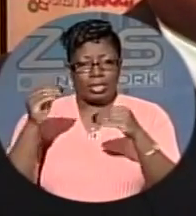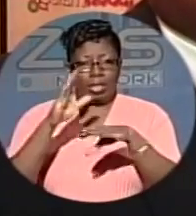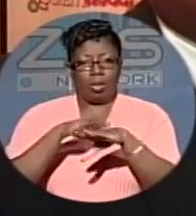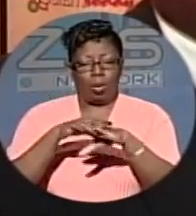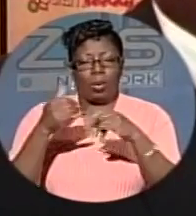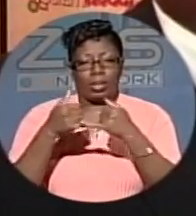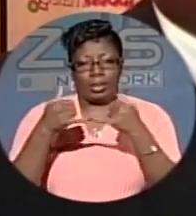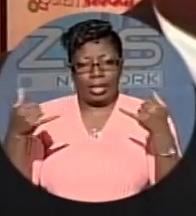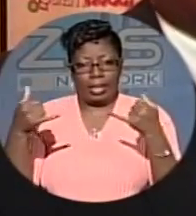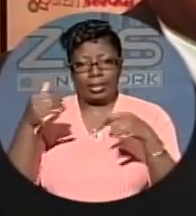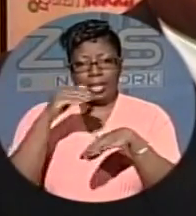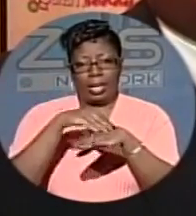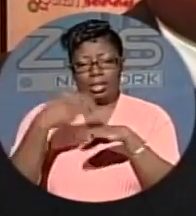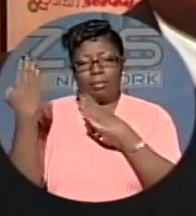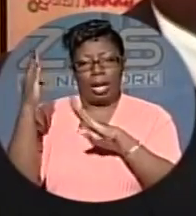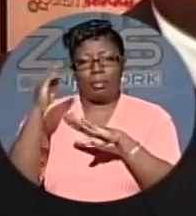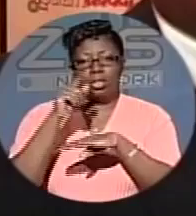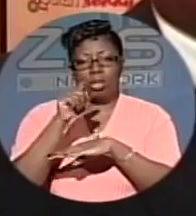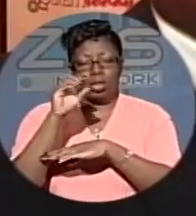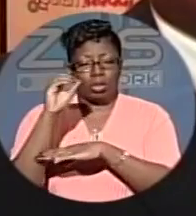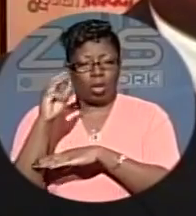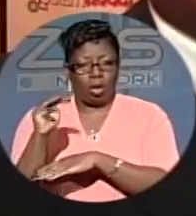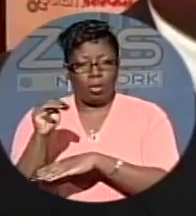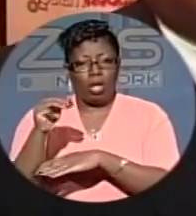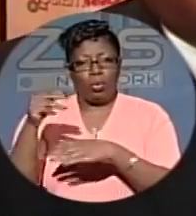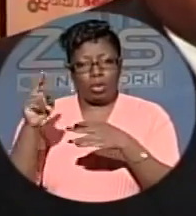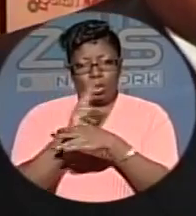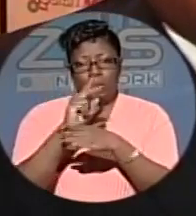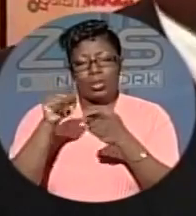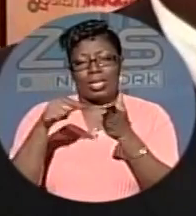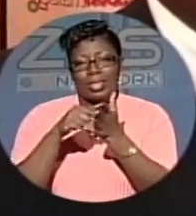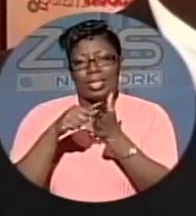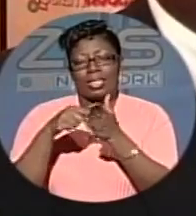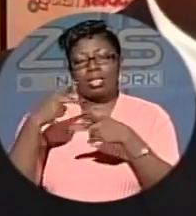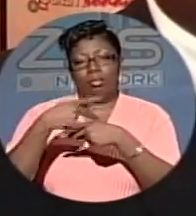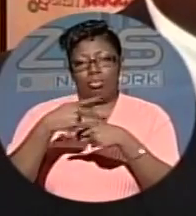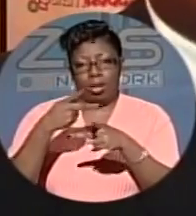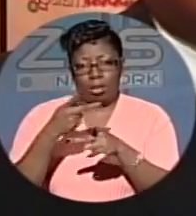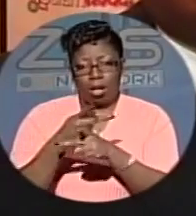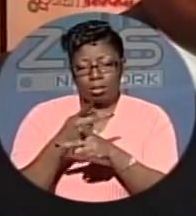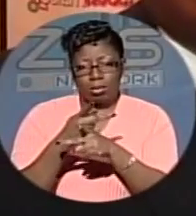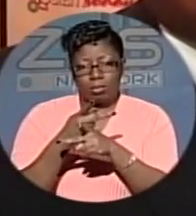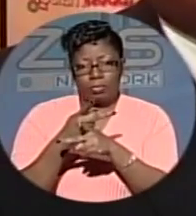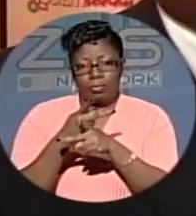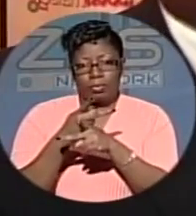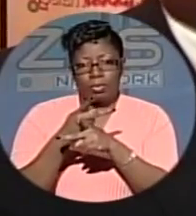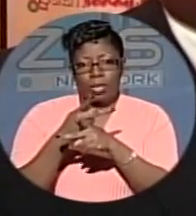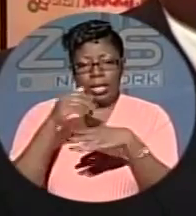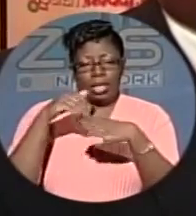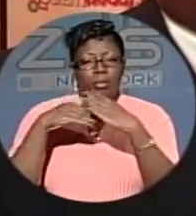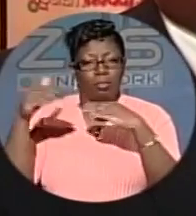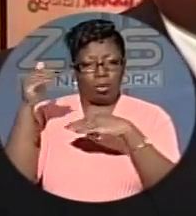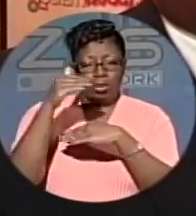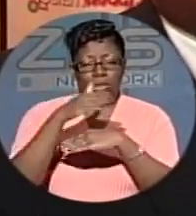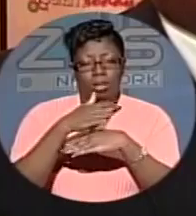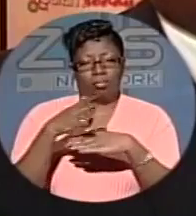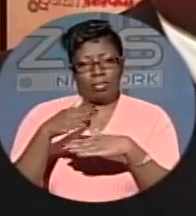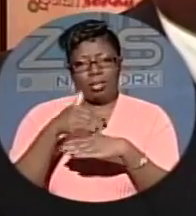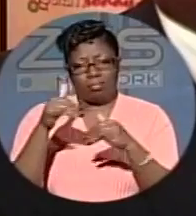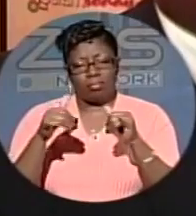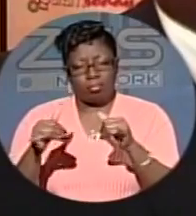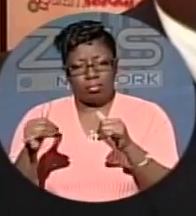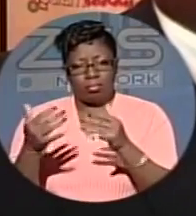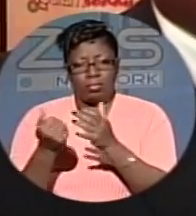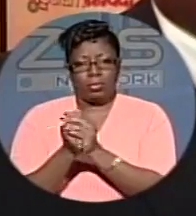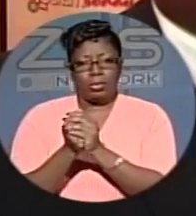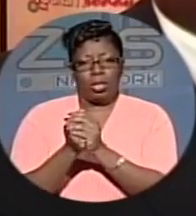Bahamas.com. We intend to use the product as an app of motion material and so on. But we also hope to turn on a